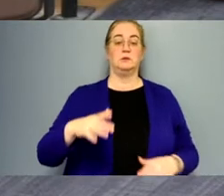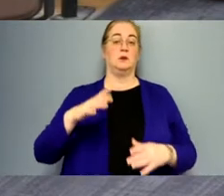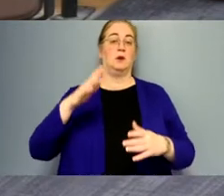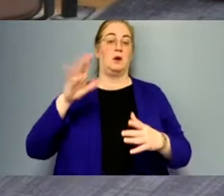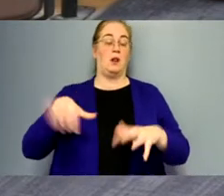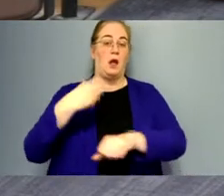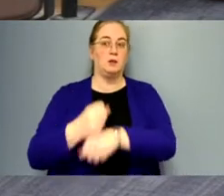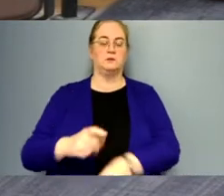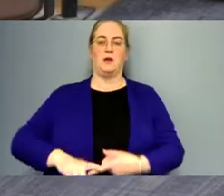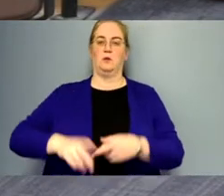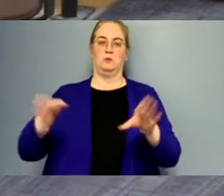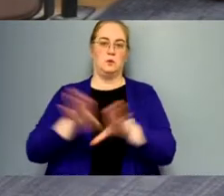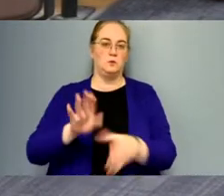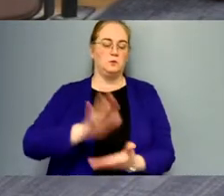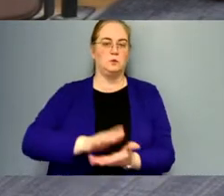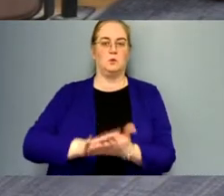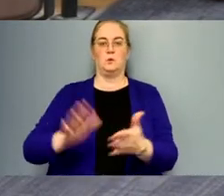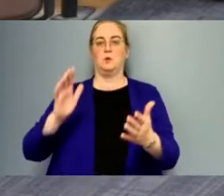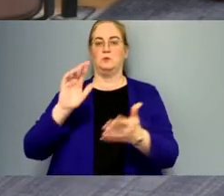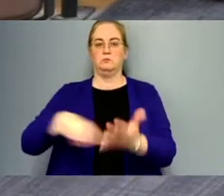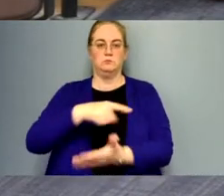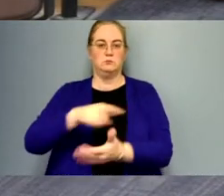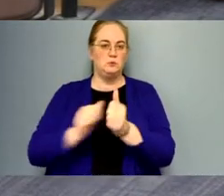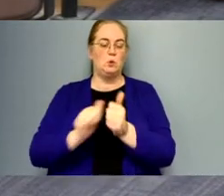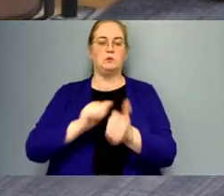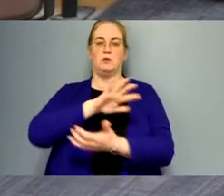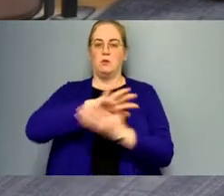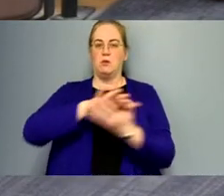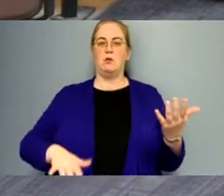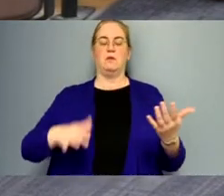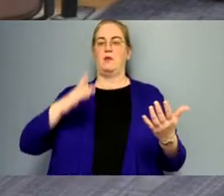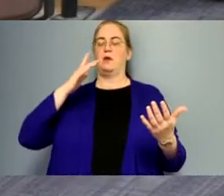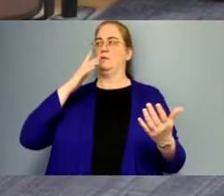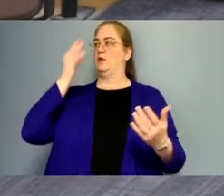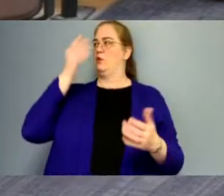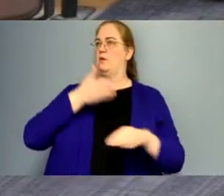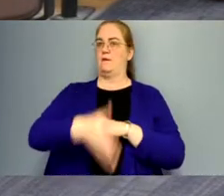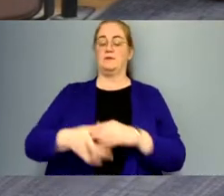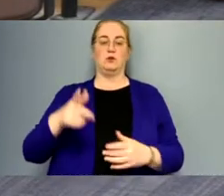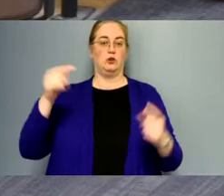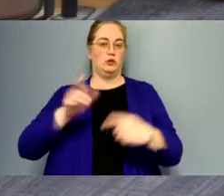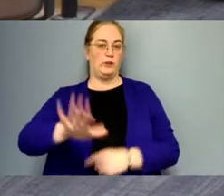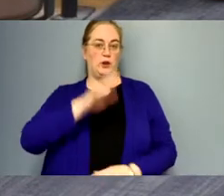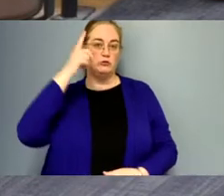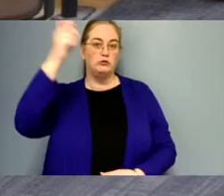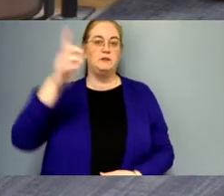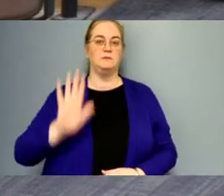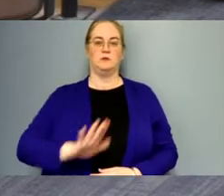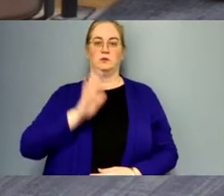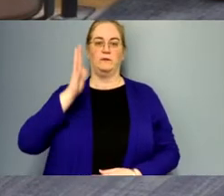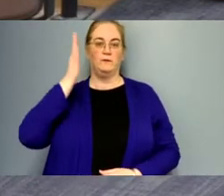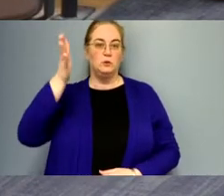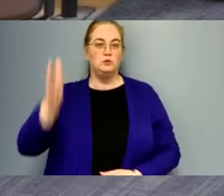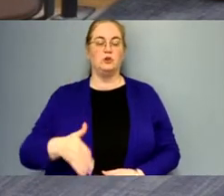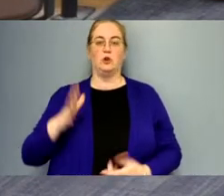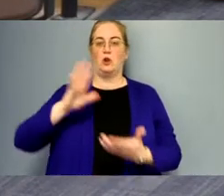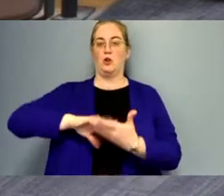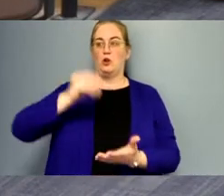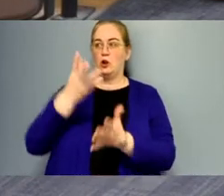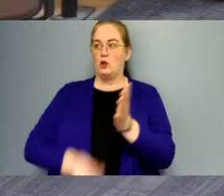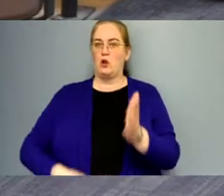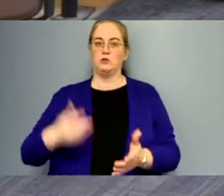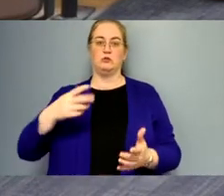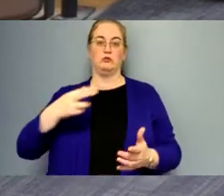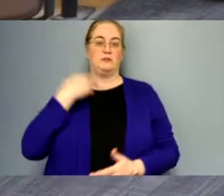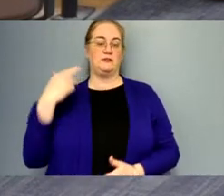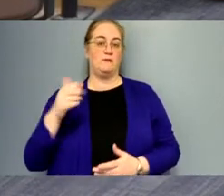sports tremendous negative impact on kids it's all been an afterthought it's hurt their dreams their future learning loss risk of